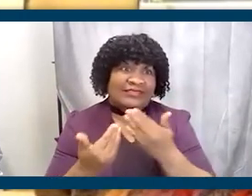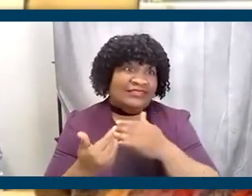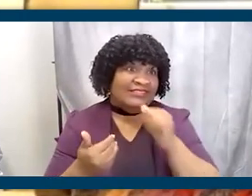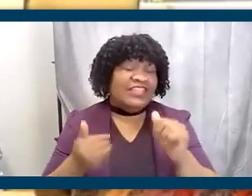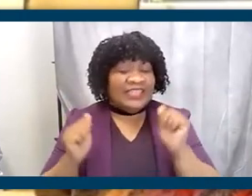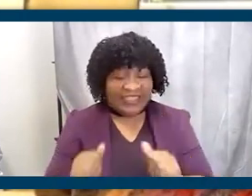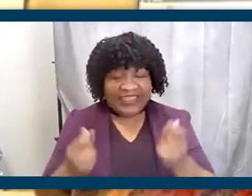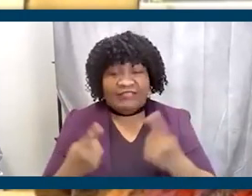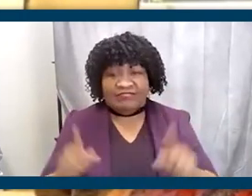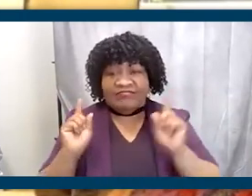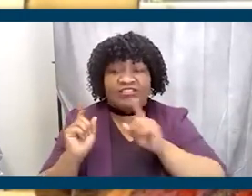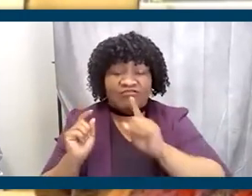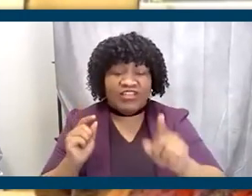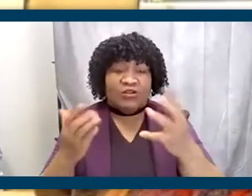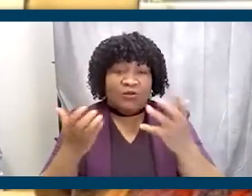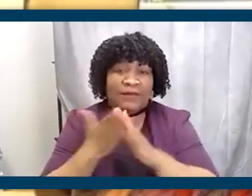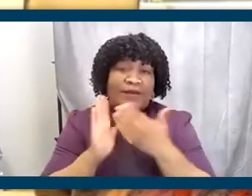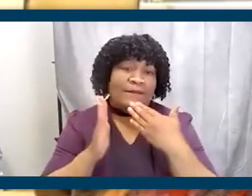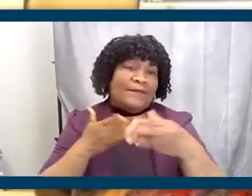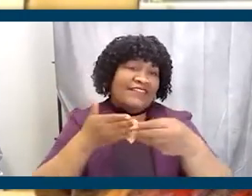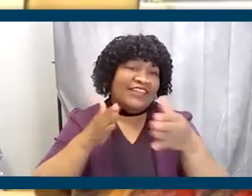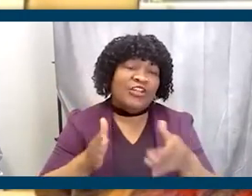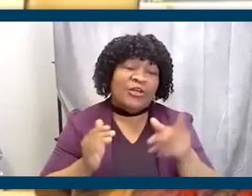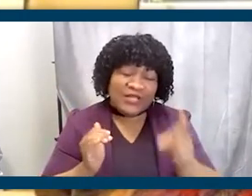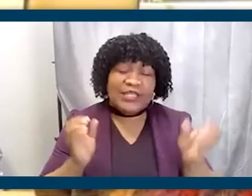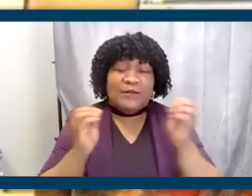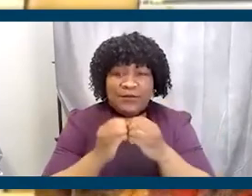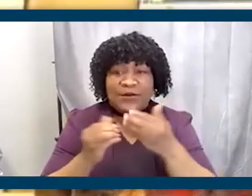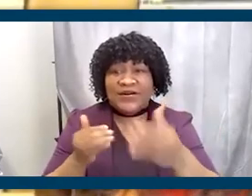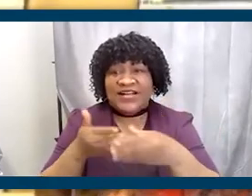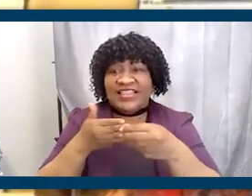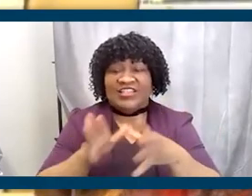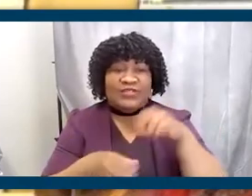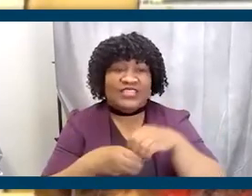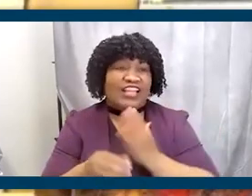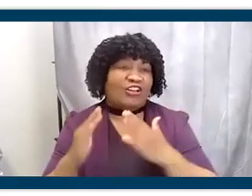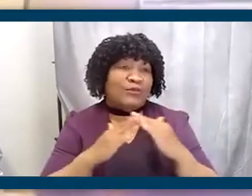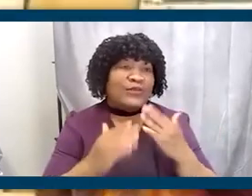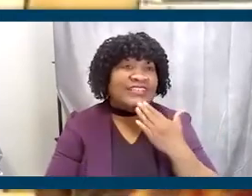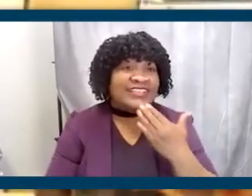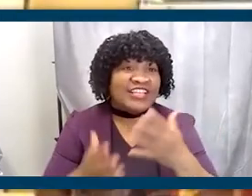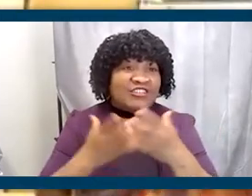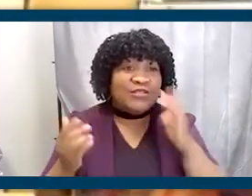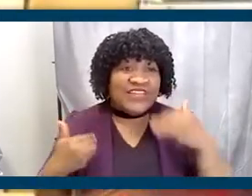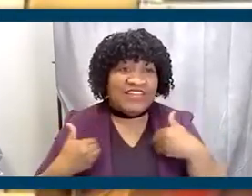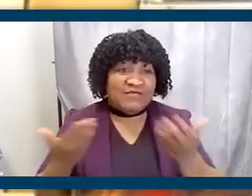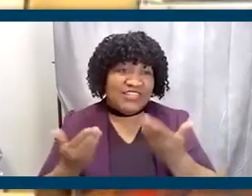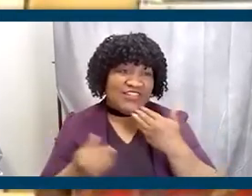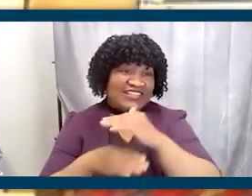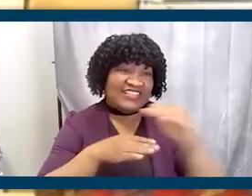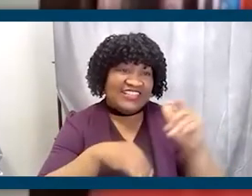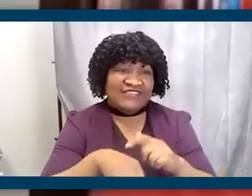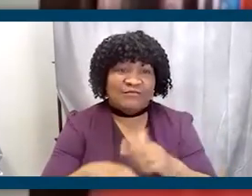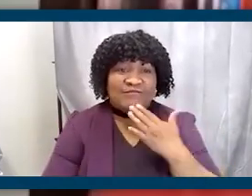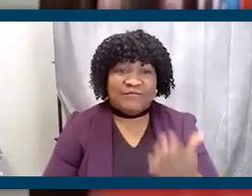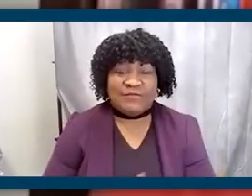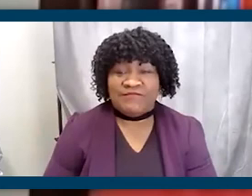happen if you really, really want to be a leader. And we need more and more leaders in our community. Thank you so very much for having me here this evening. Thank